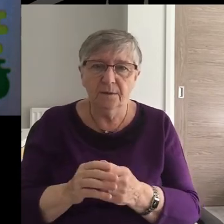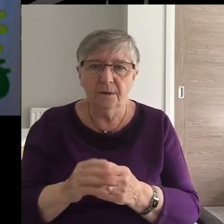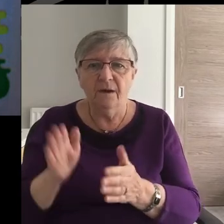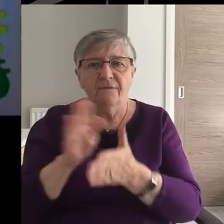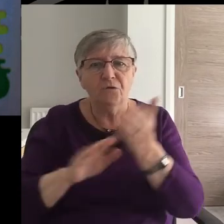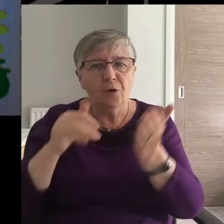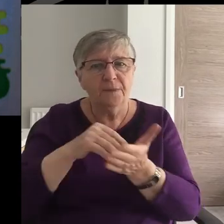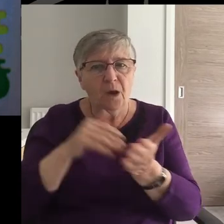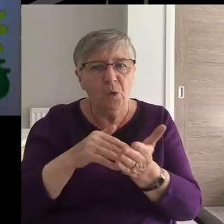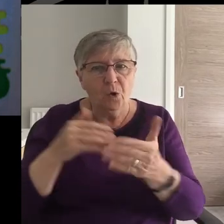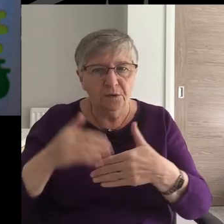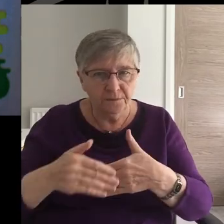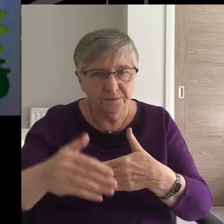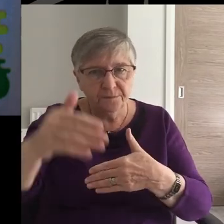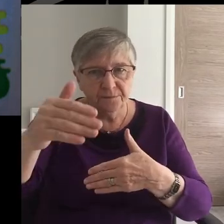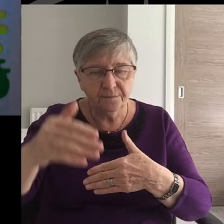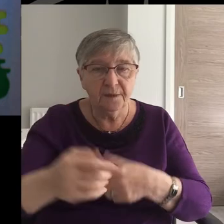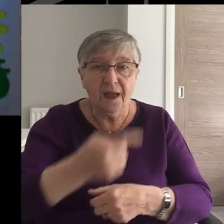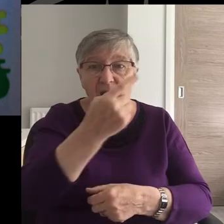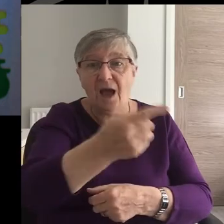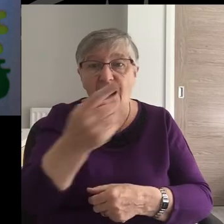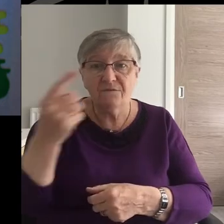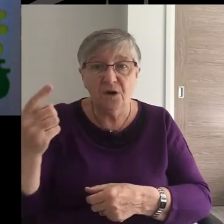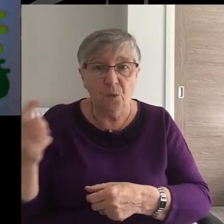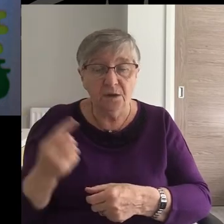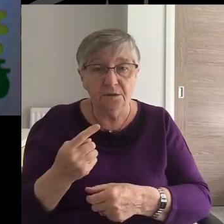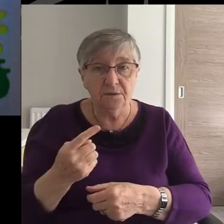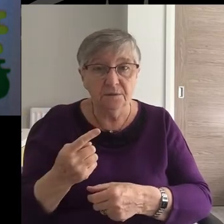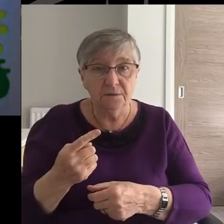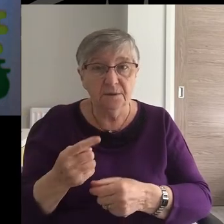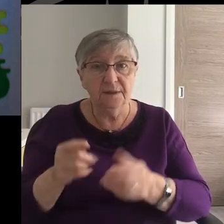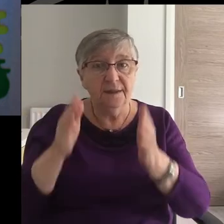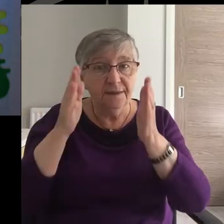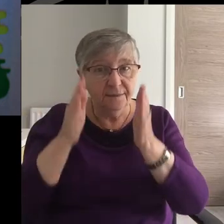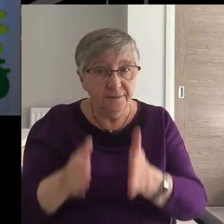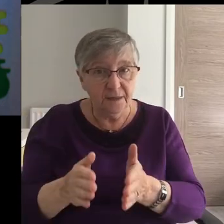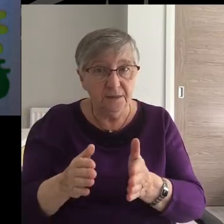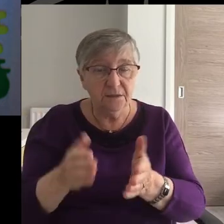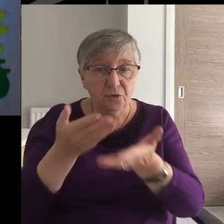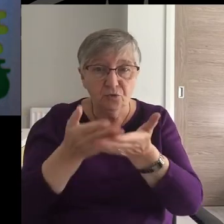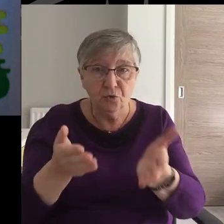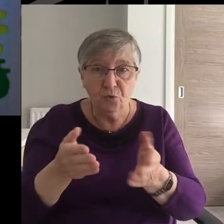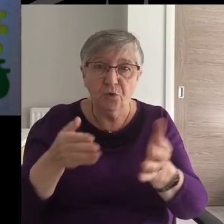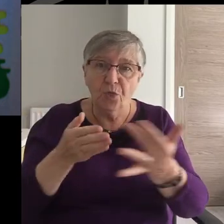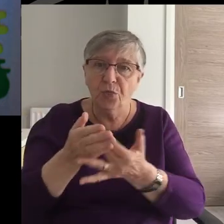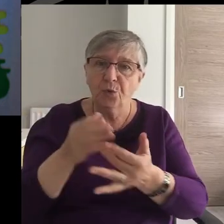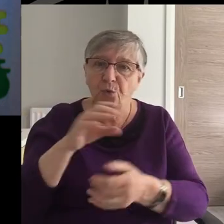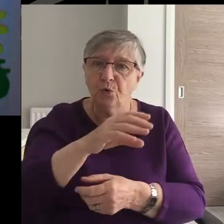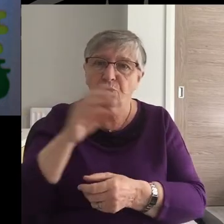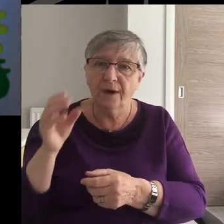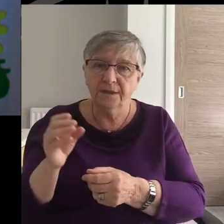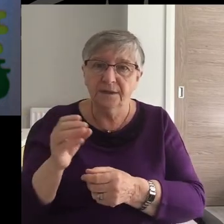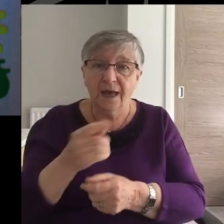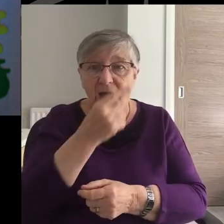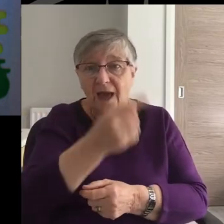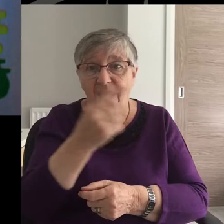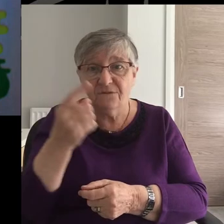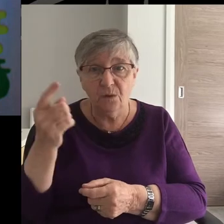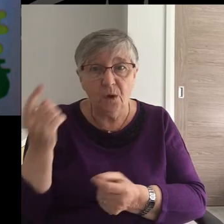From now on, everyone is defined by Christ. Everyone